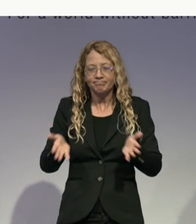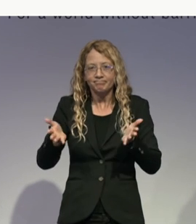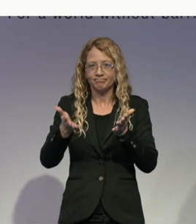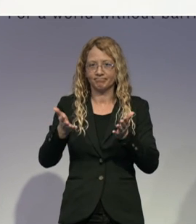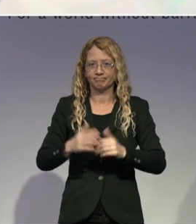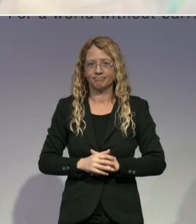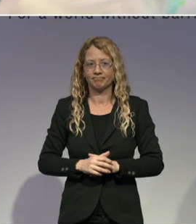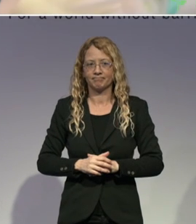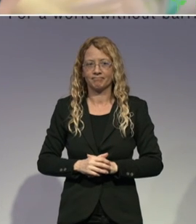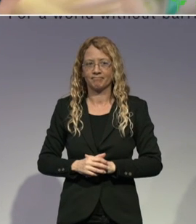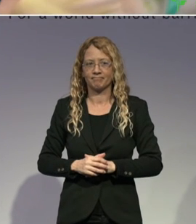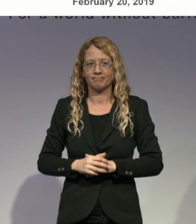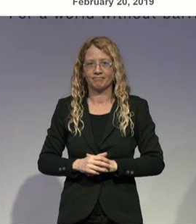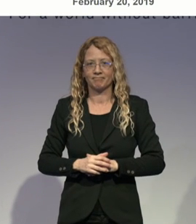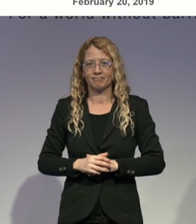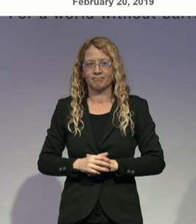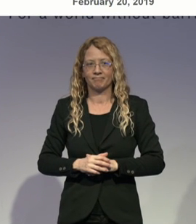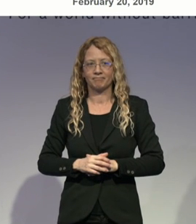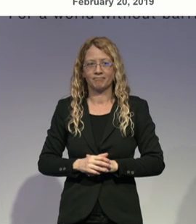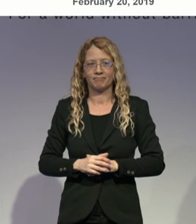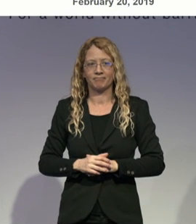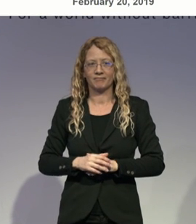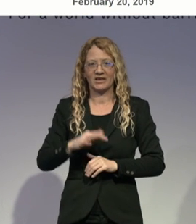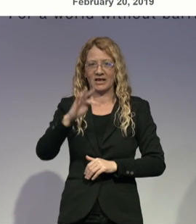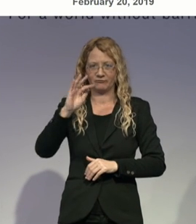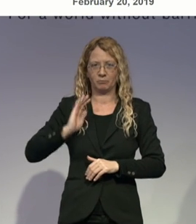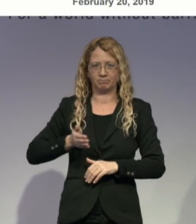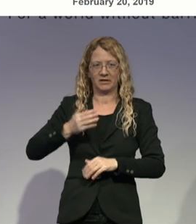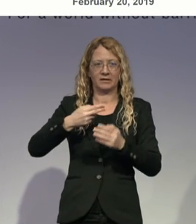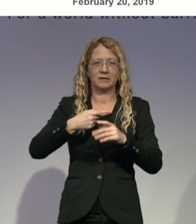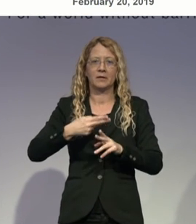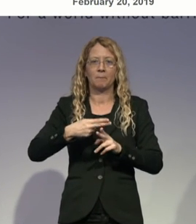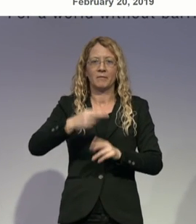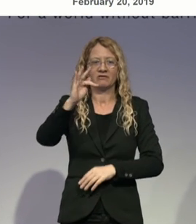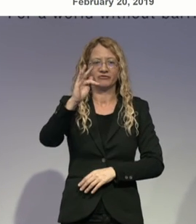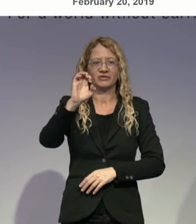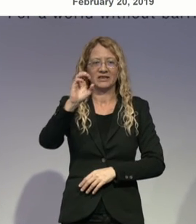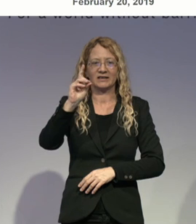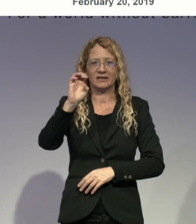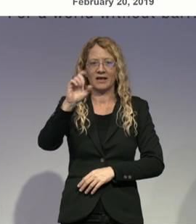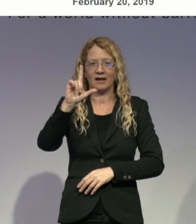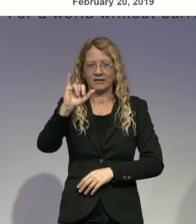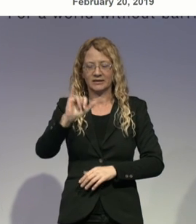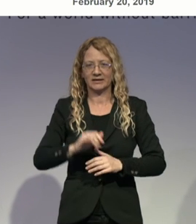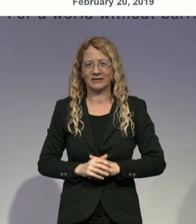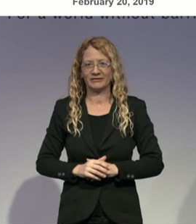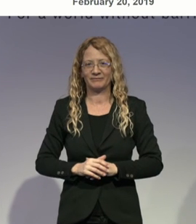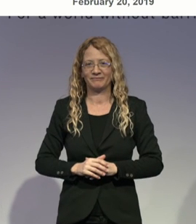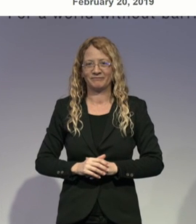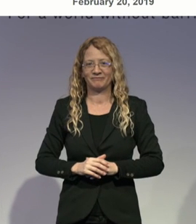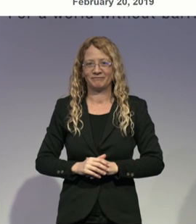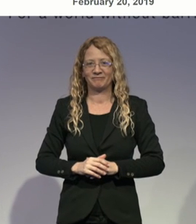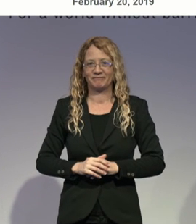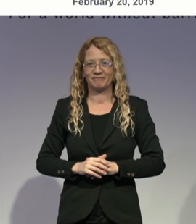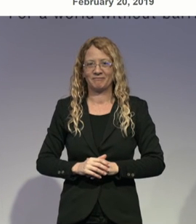Here I am. Hi. Today I'd like to start talking about something that has become